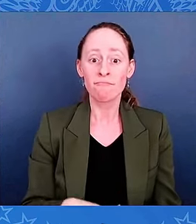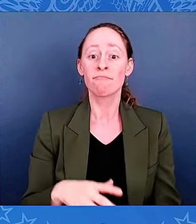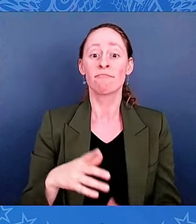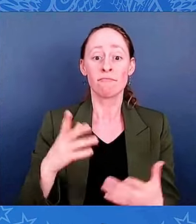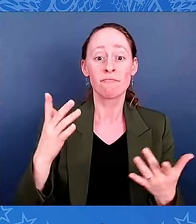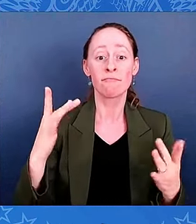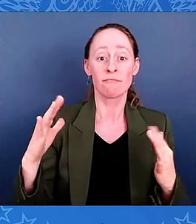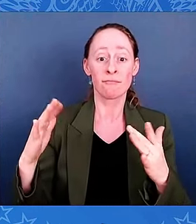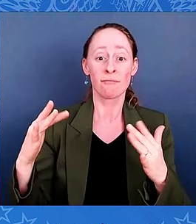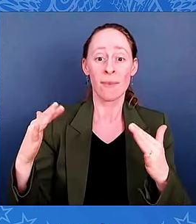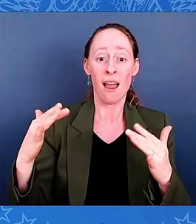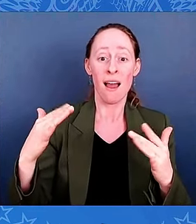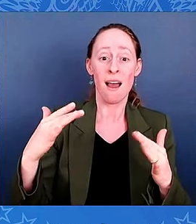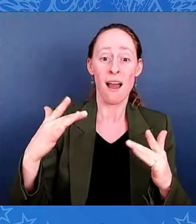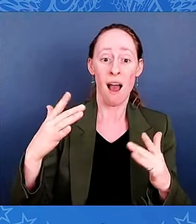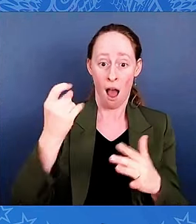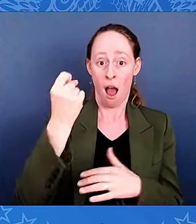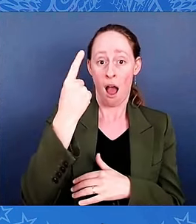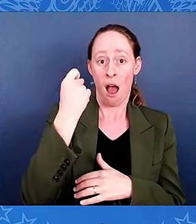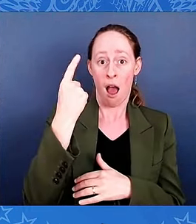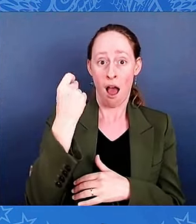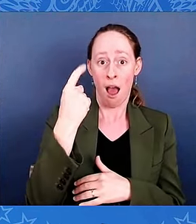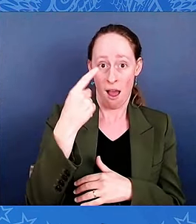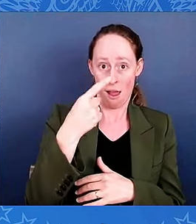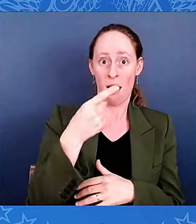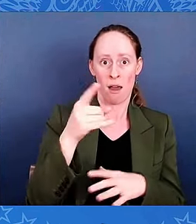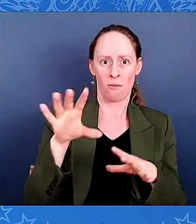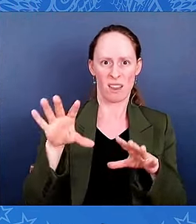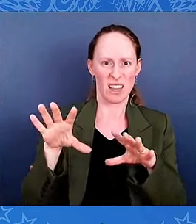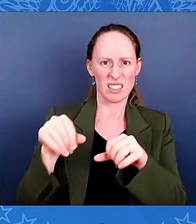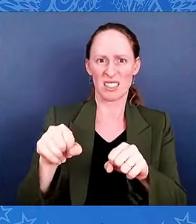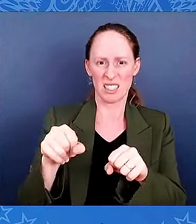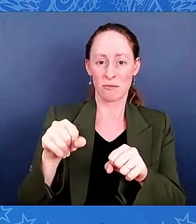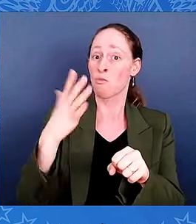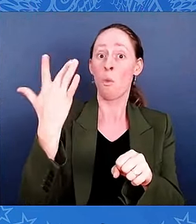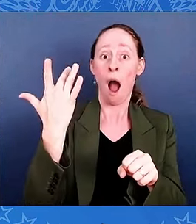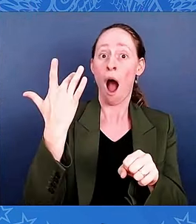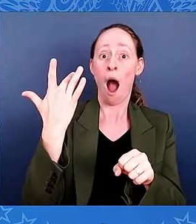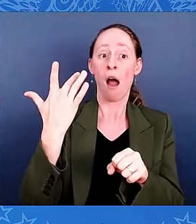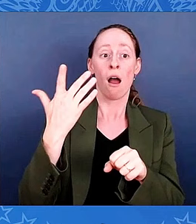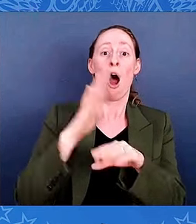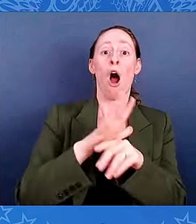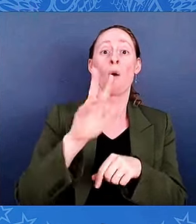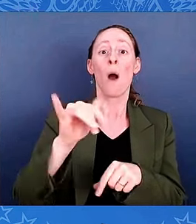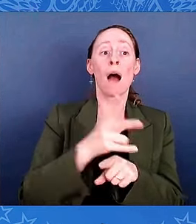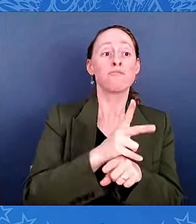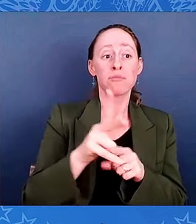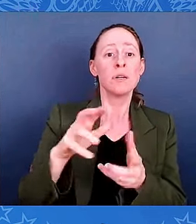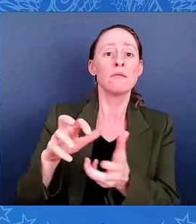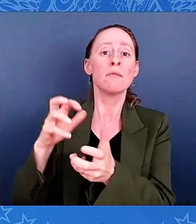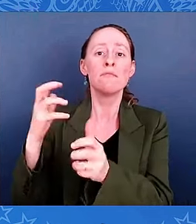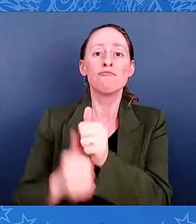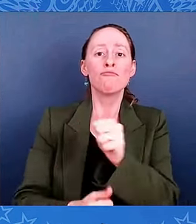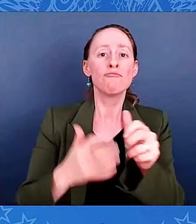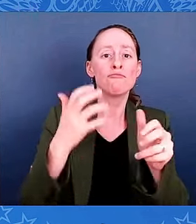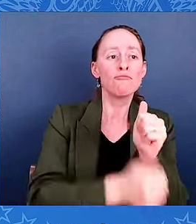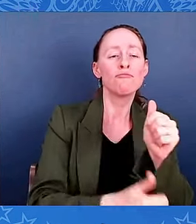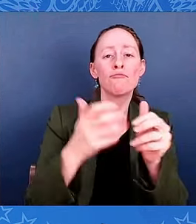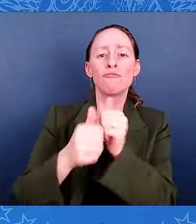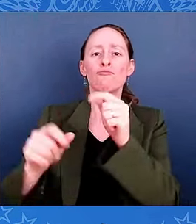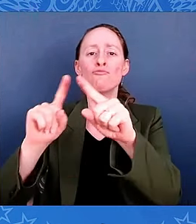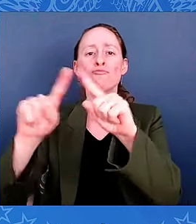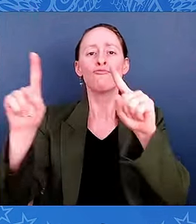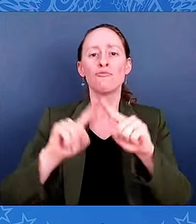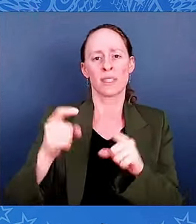they would destroy enemy bridges, railroad tracks, telegraph lines, disrupting communications and vital supply